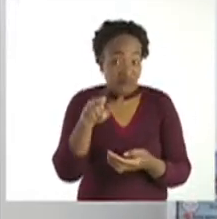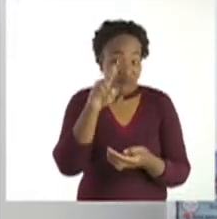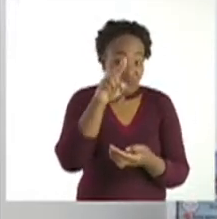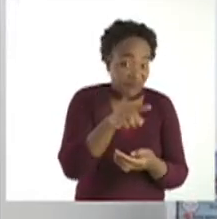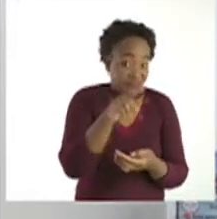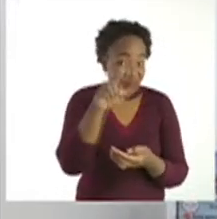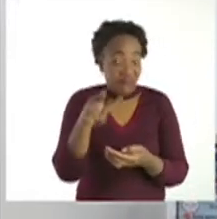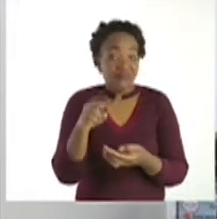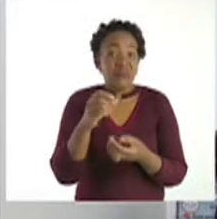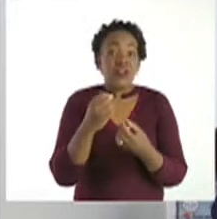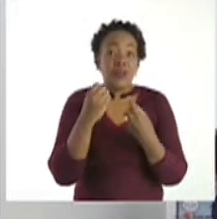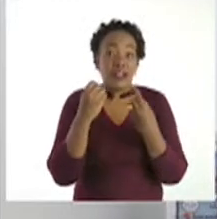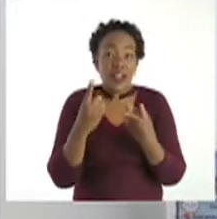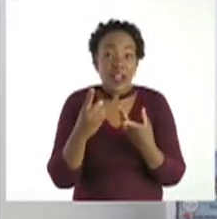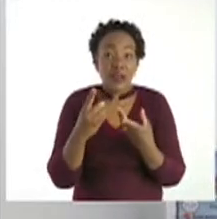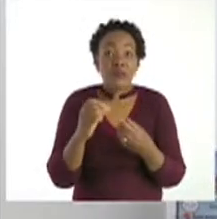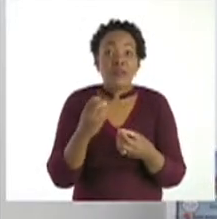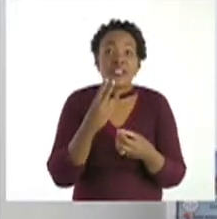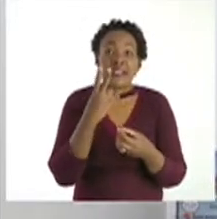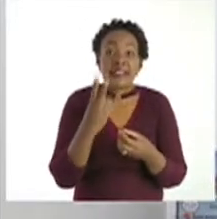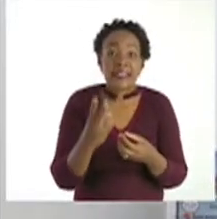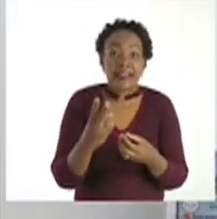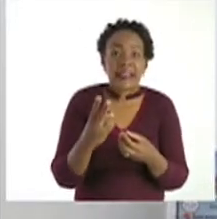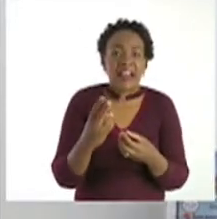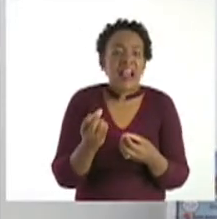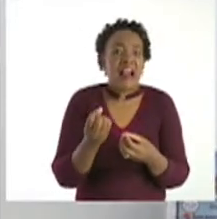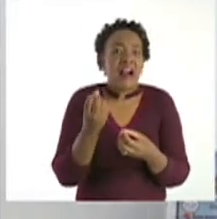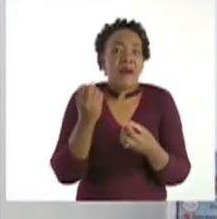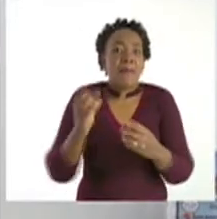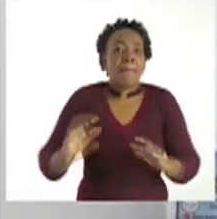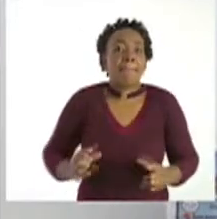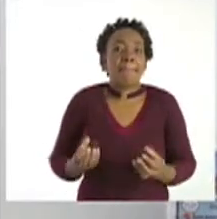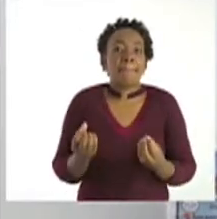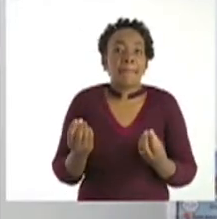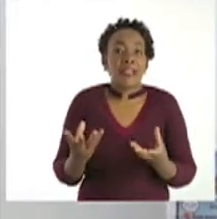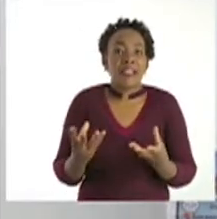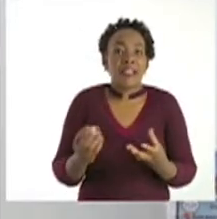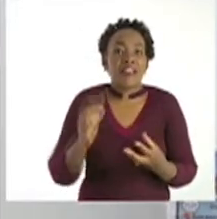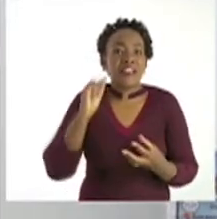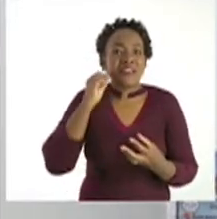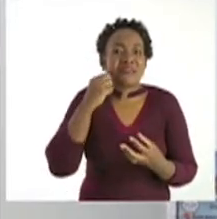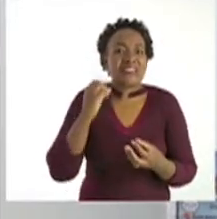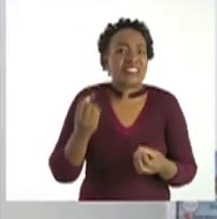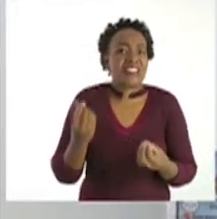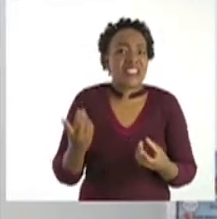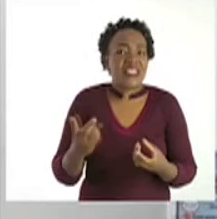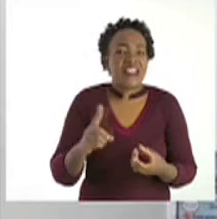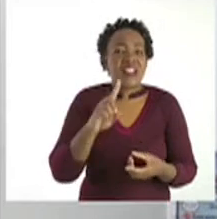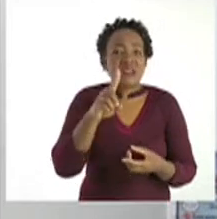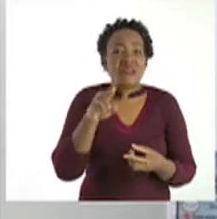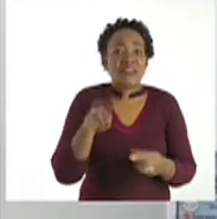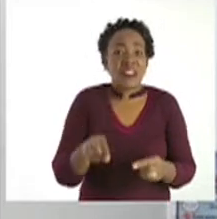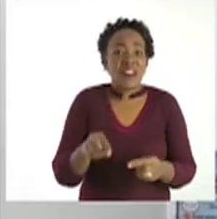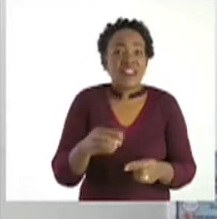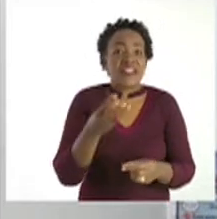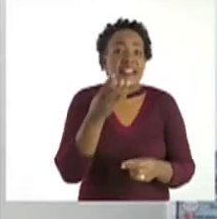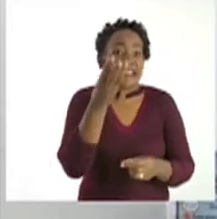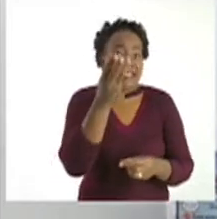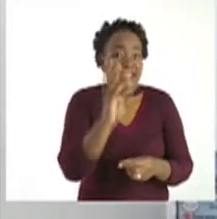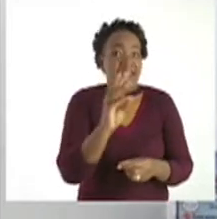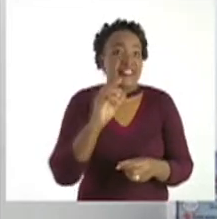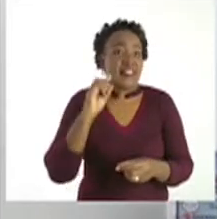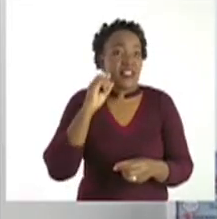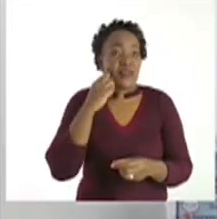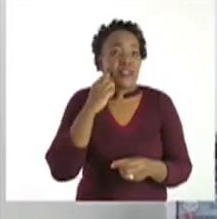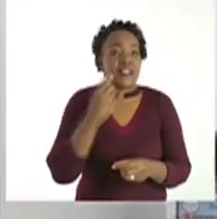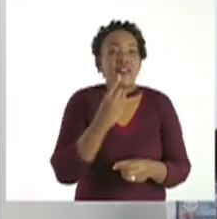So it means Tom will get 6 and Jerry will get 6 as well.